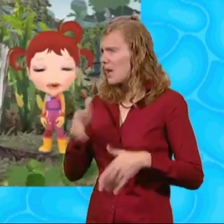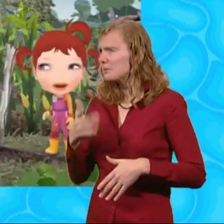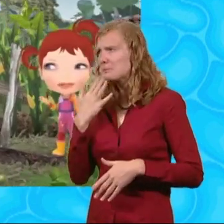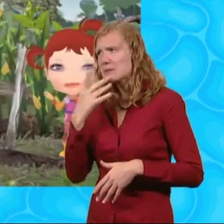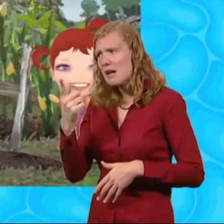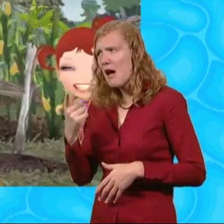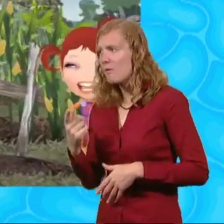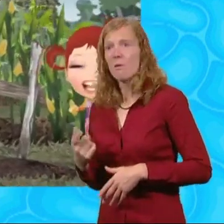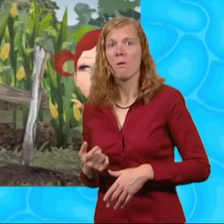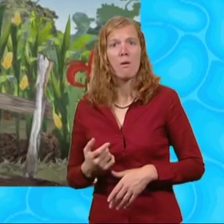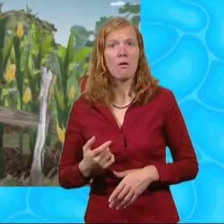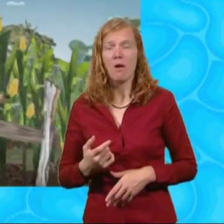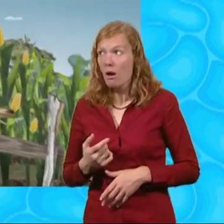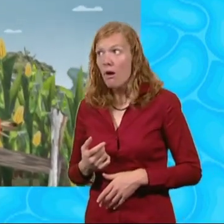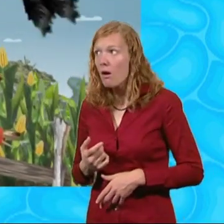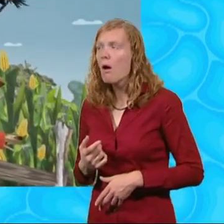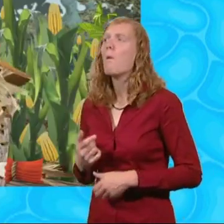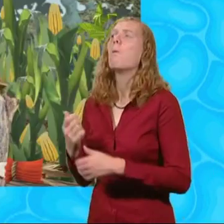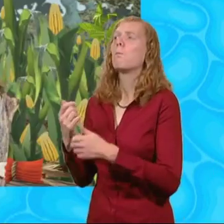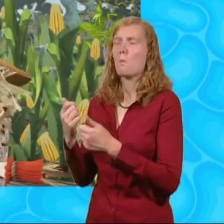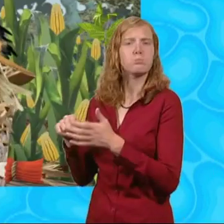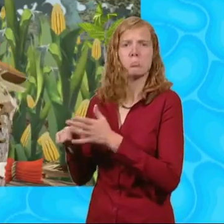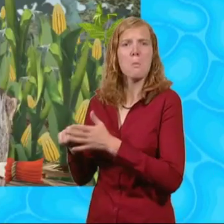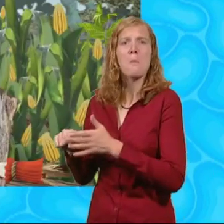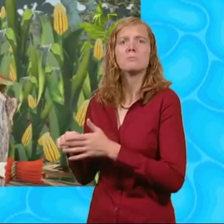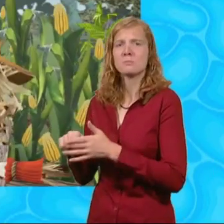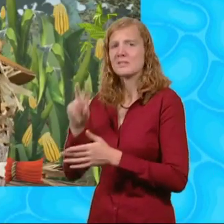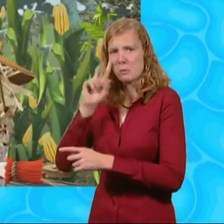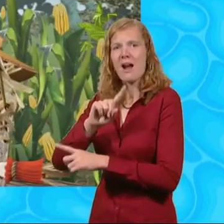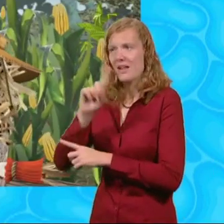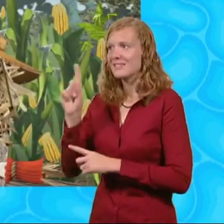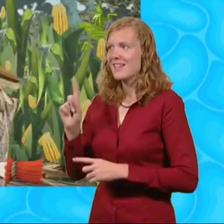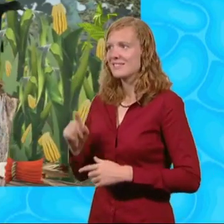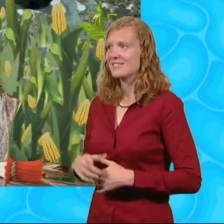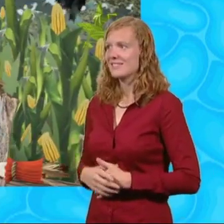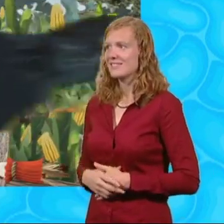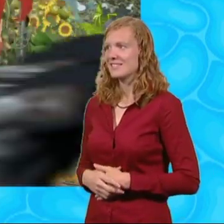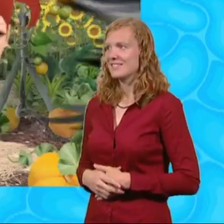No problem. See you later, Heyman! Hi! Hi!